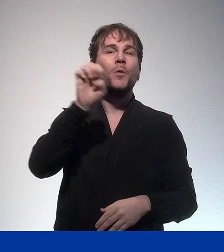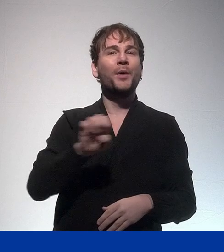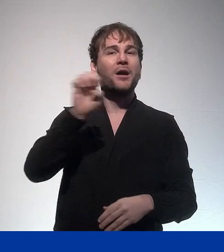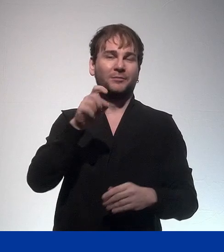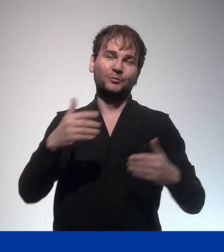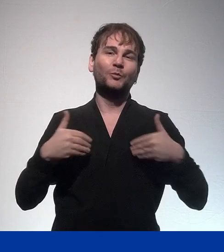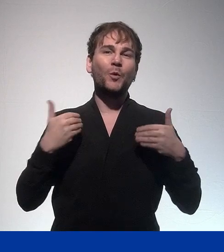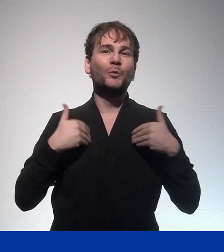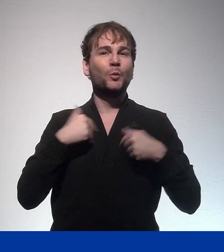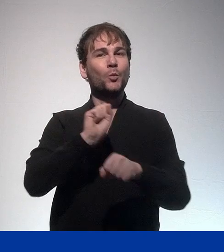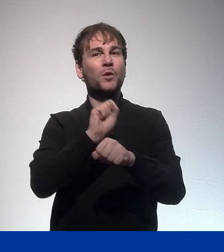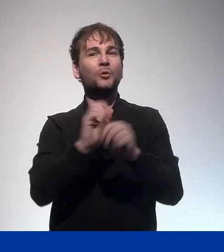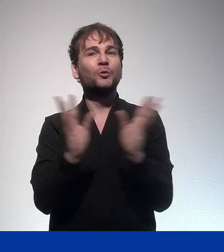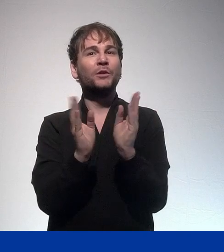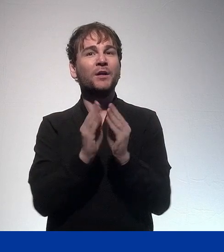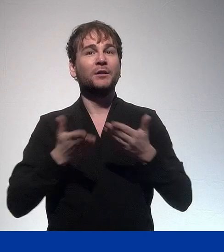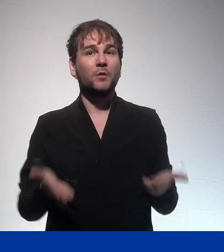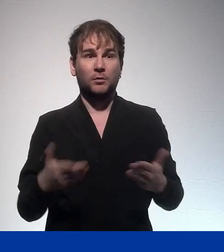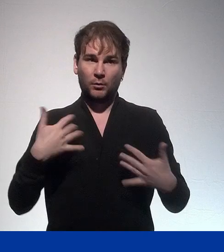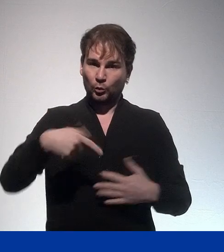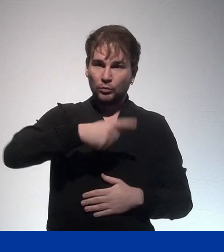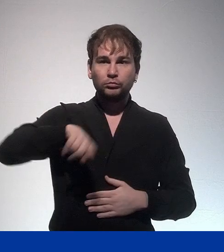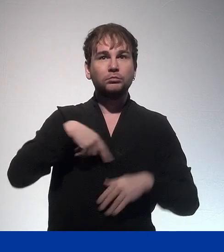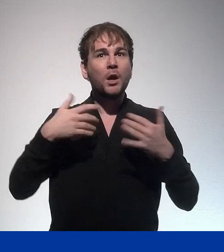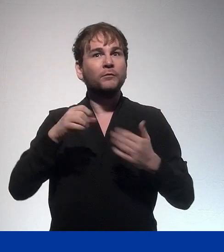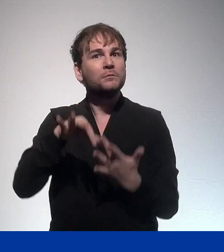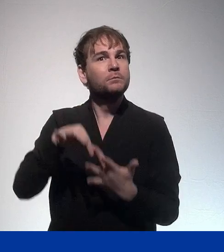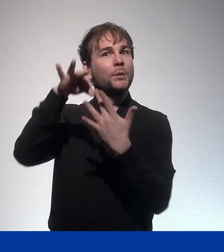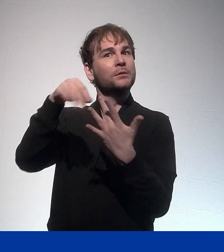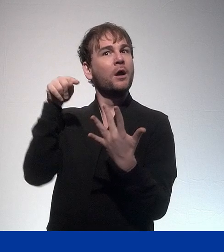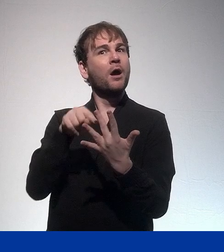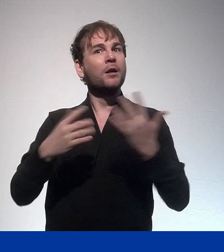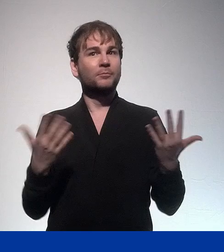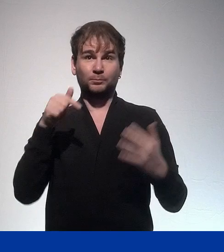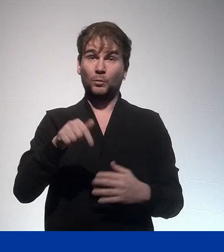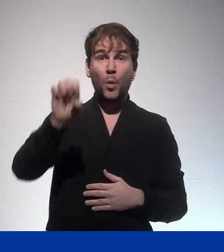convention. This is very special to me. Germany, of course, Germany